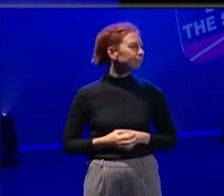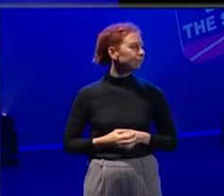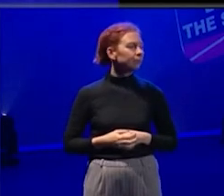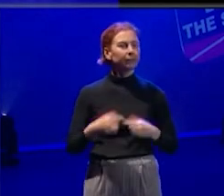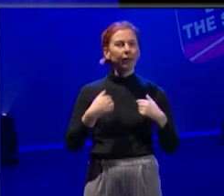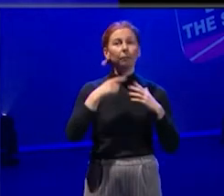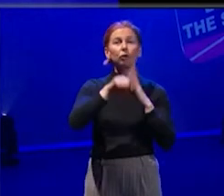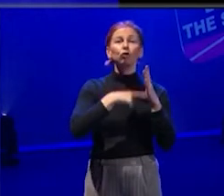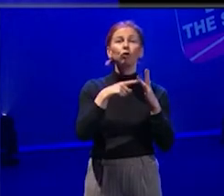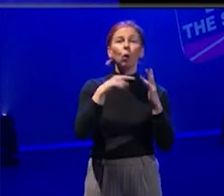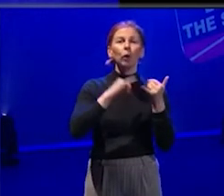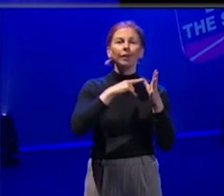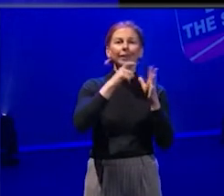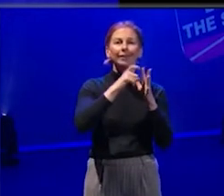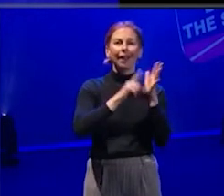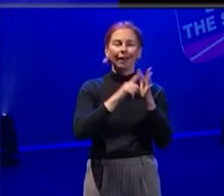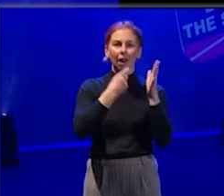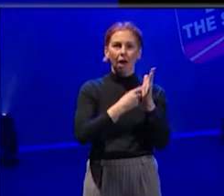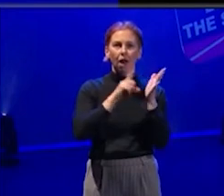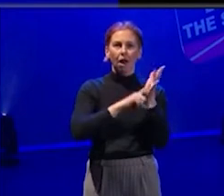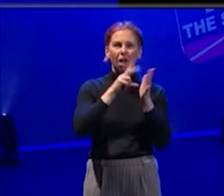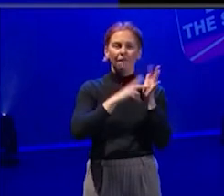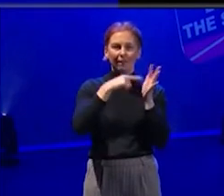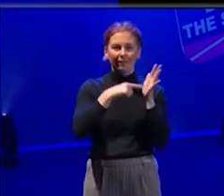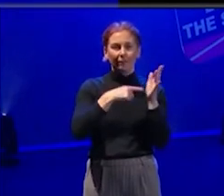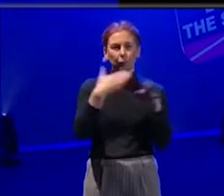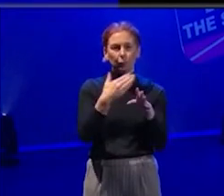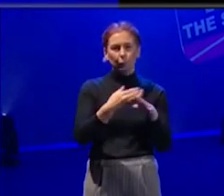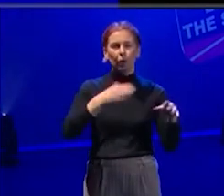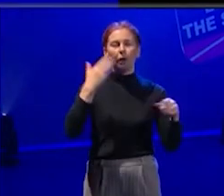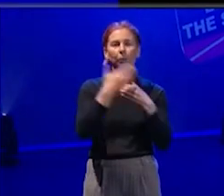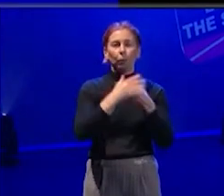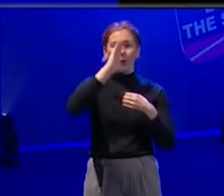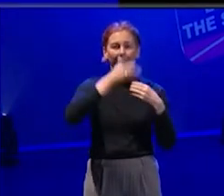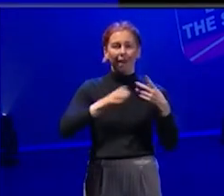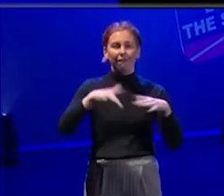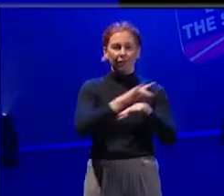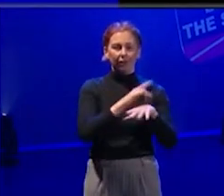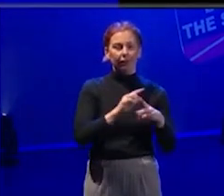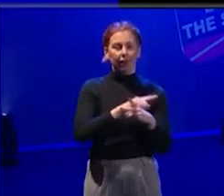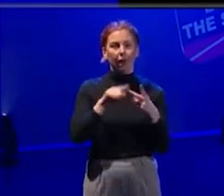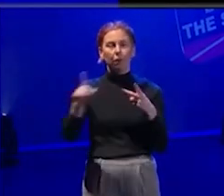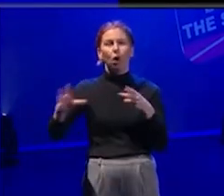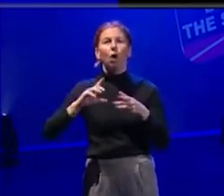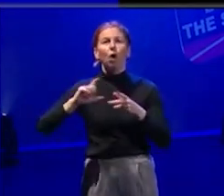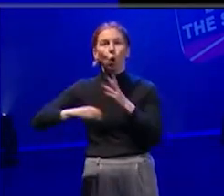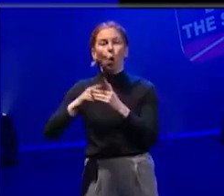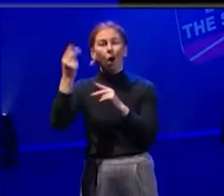I'm Jo Sadler-Lovett and I work at Blue Elephant Theatre and I am the Co-Artistic and Participation Director.